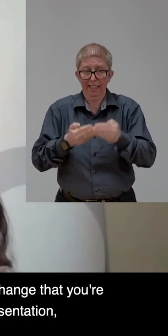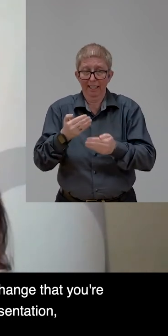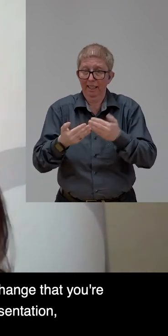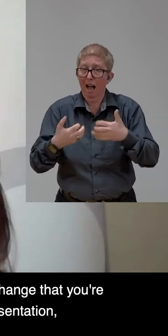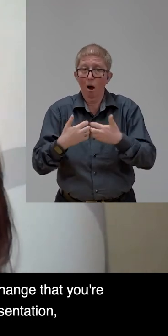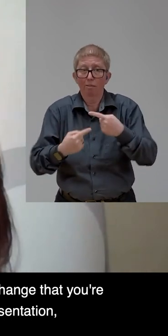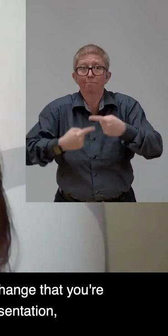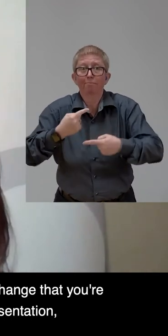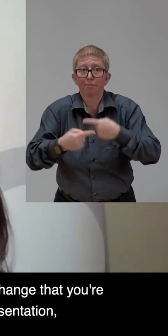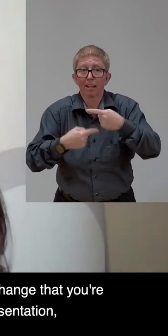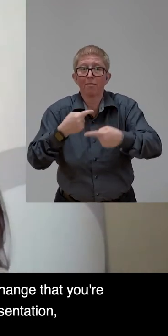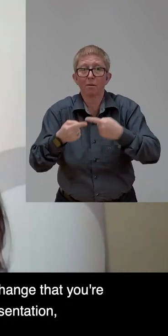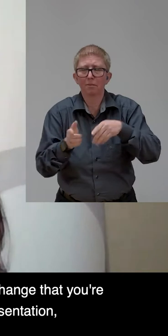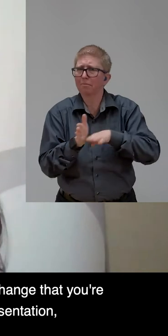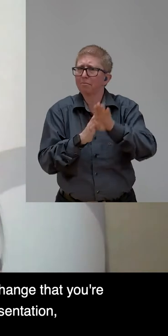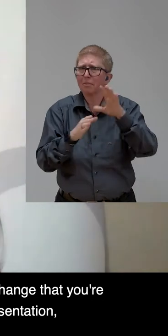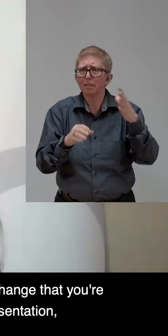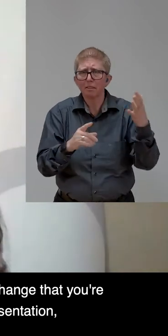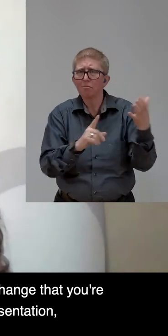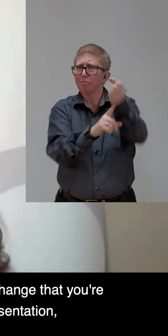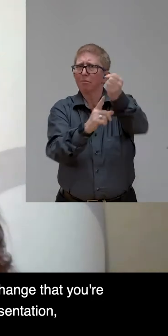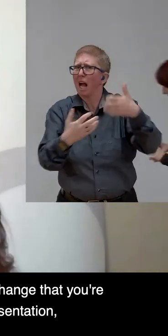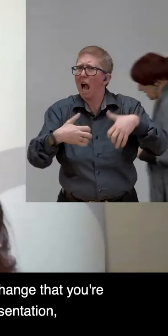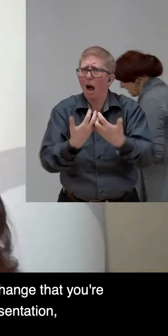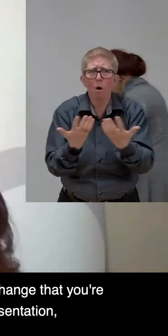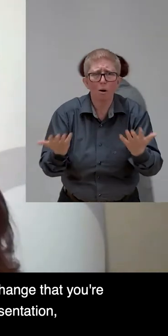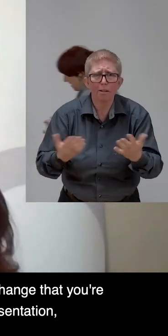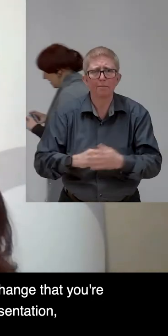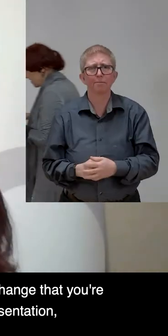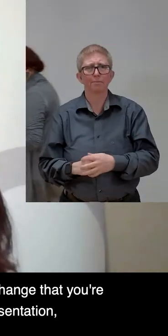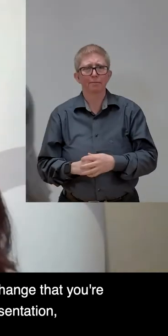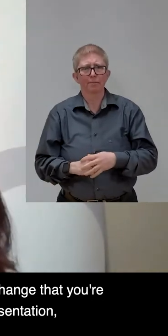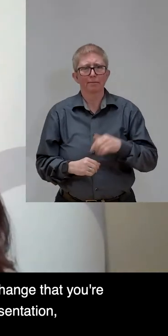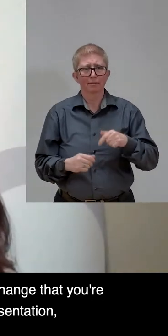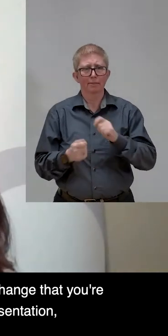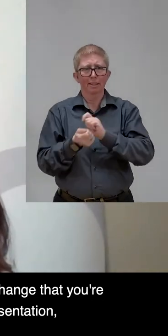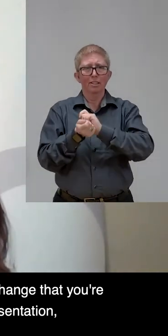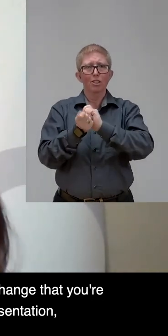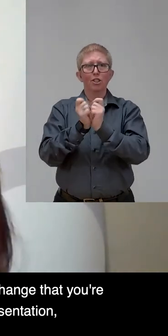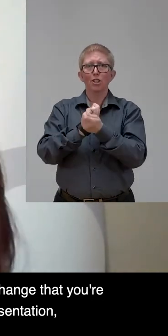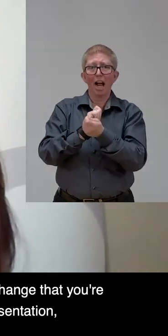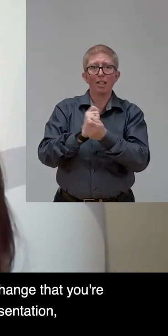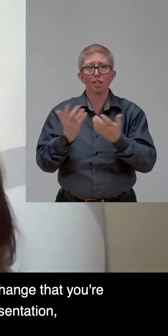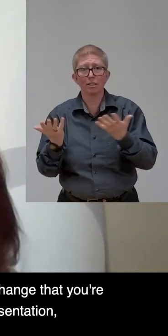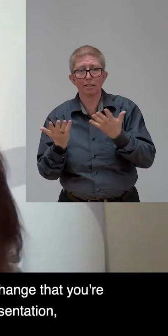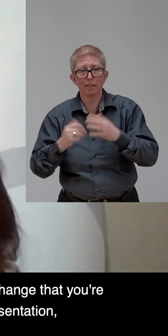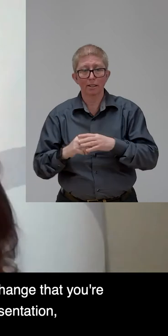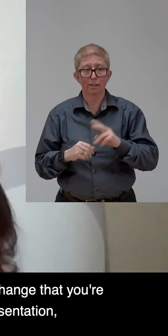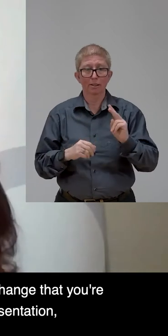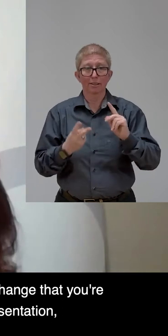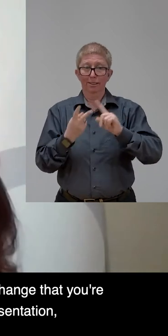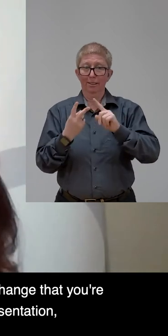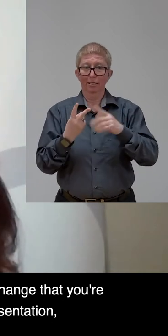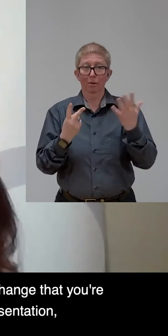in order to be able to make the change that you're looking for. Secondly, is to be, as I